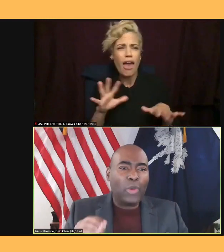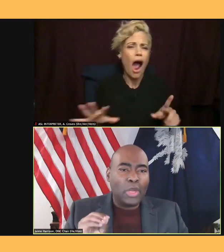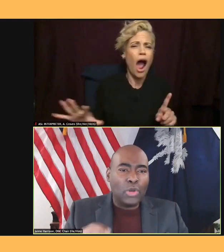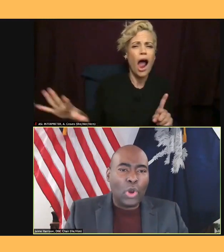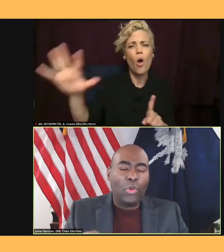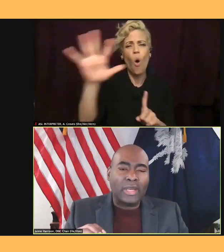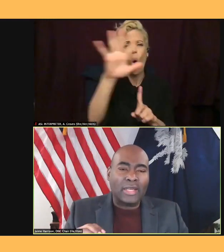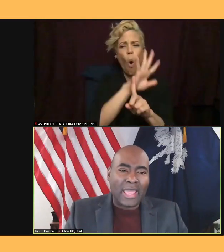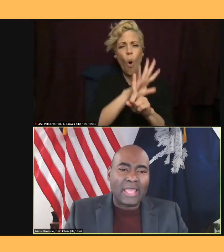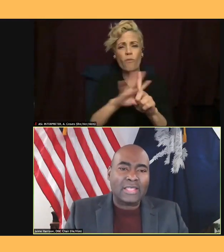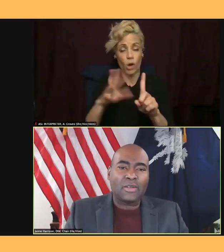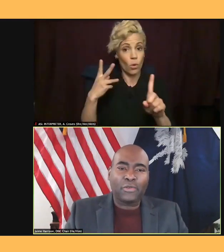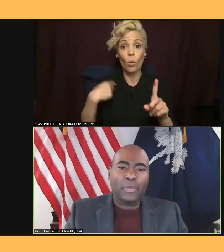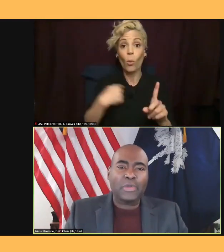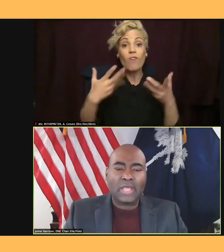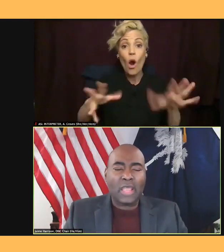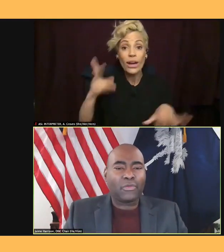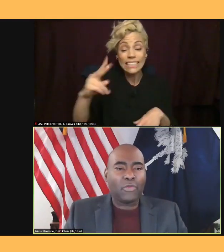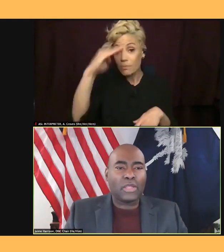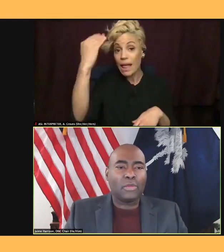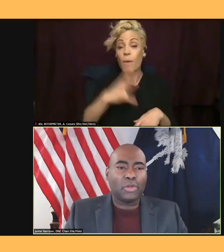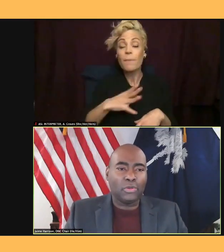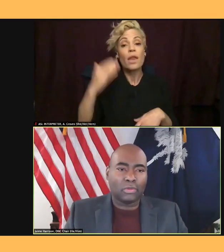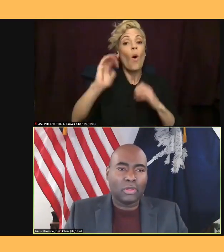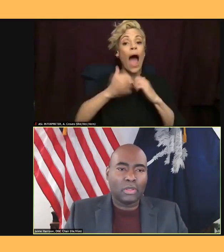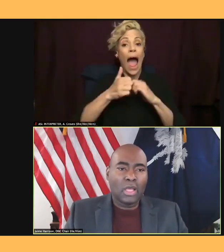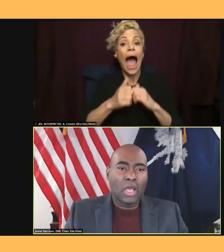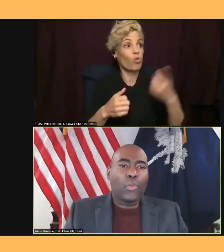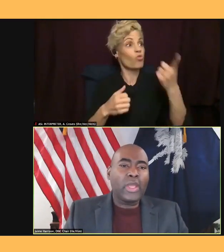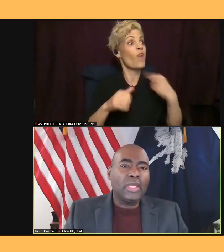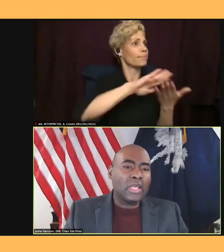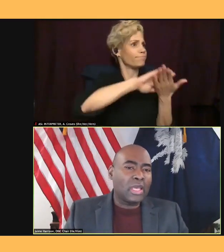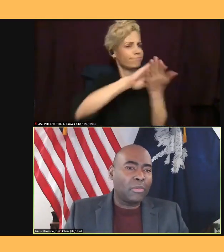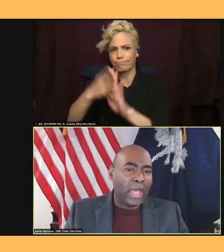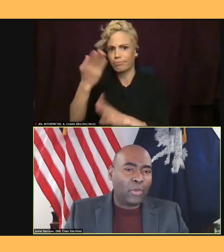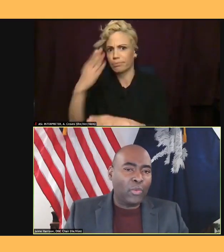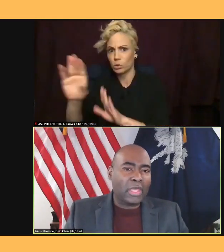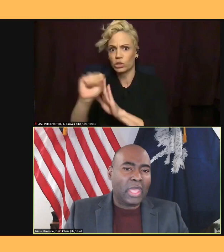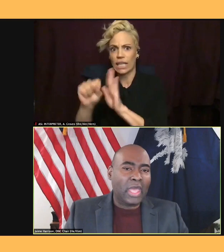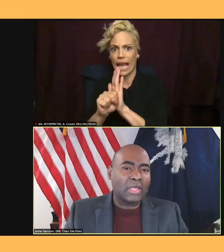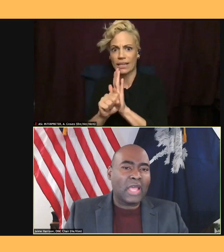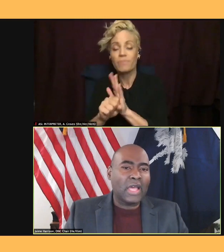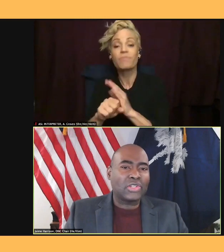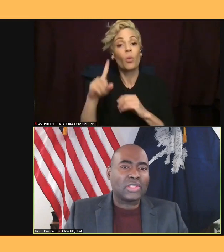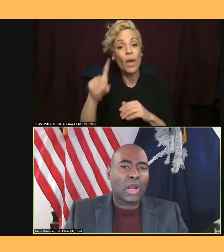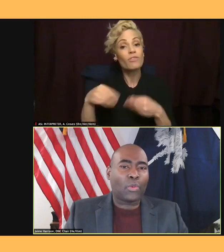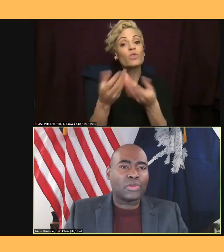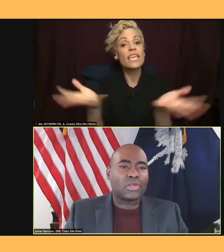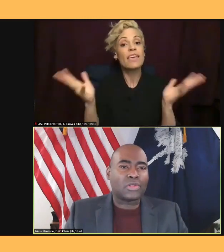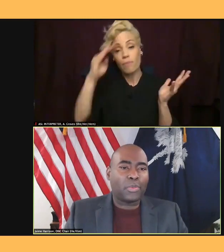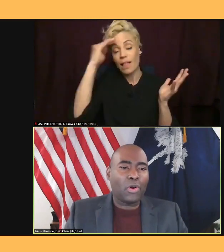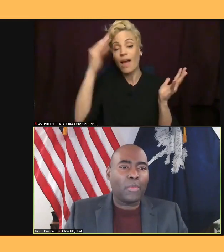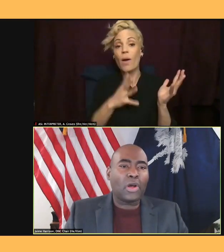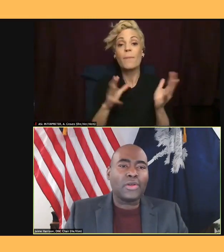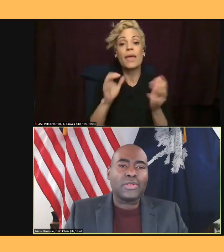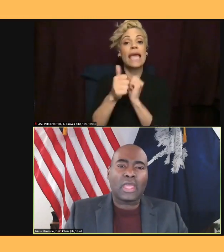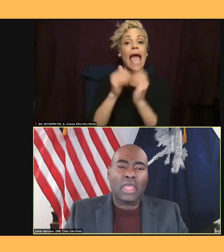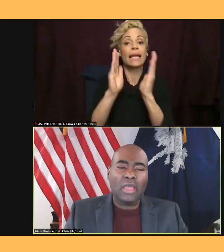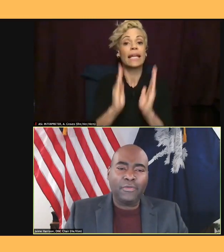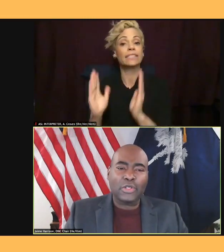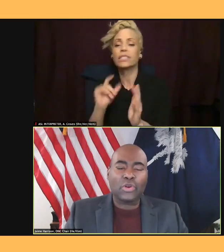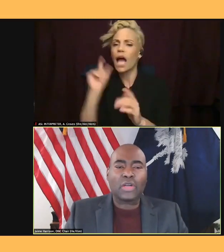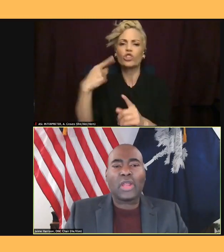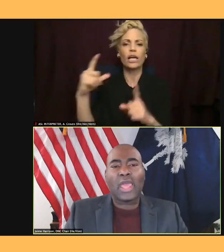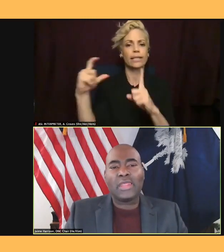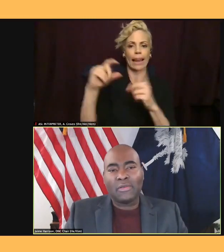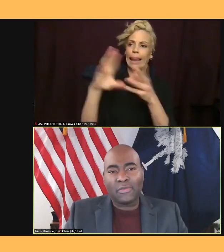it takes to flip a state from red to blue. We need to give Black women candidates not just our words of support, but also the infrastructure and the